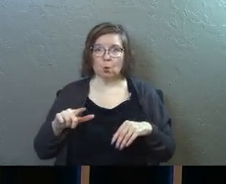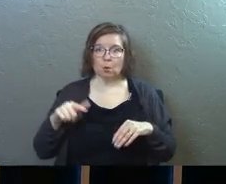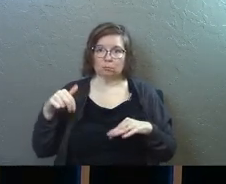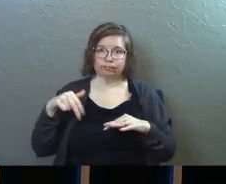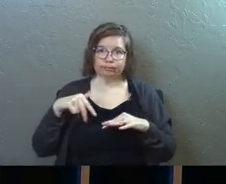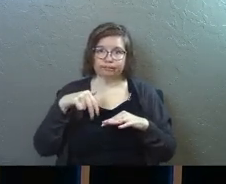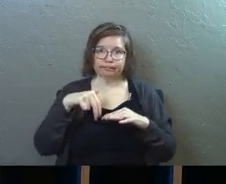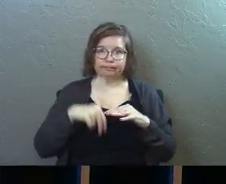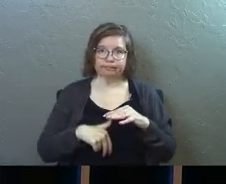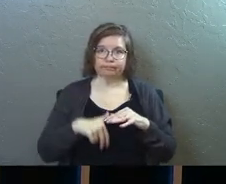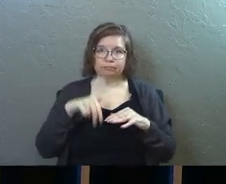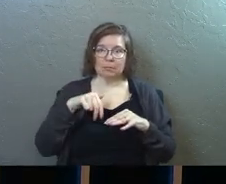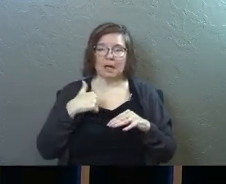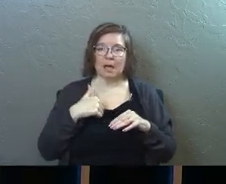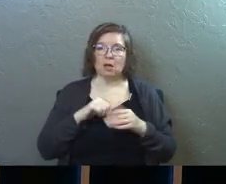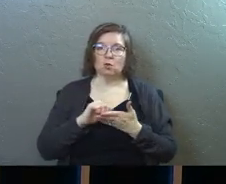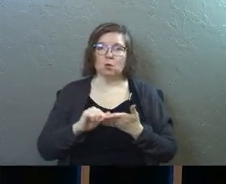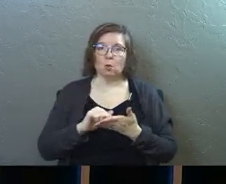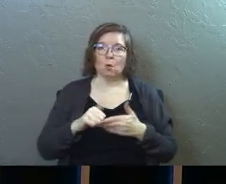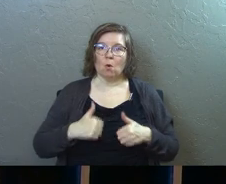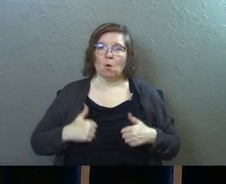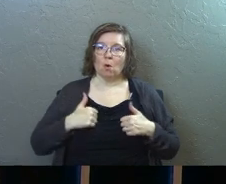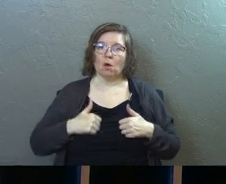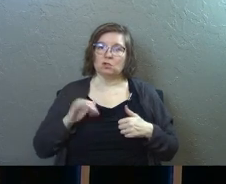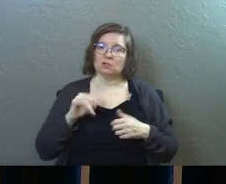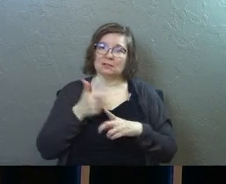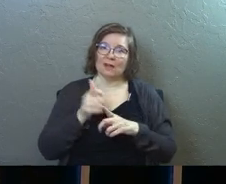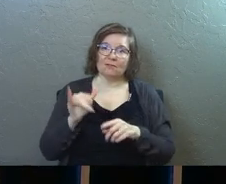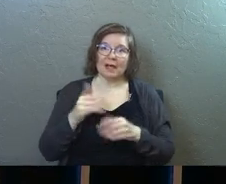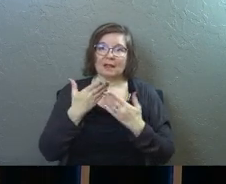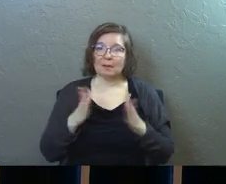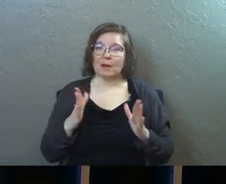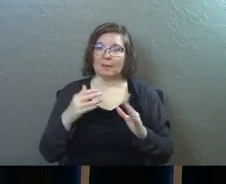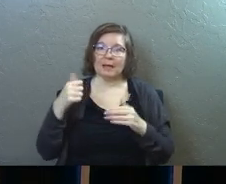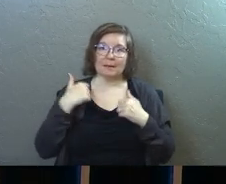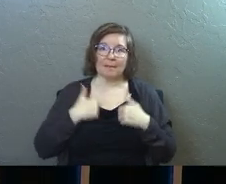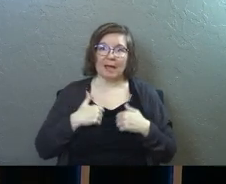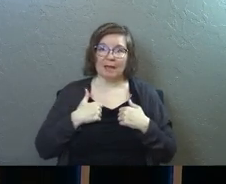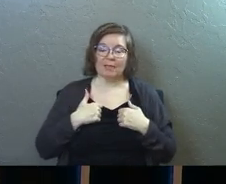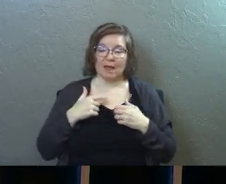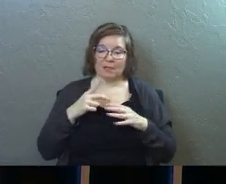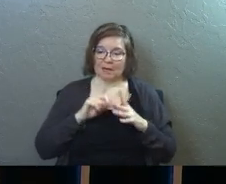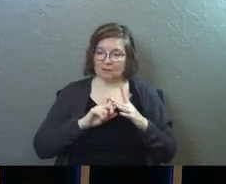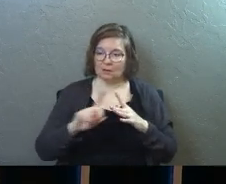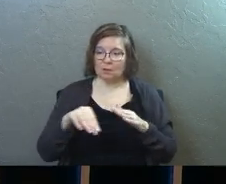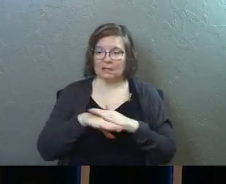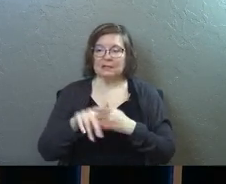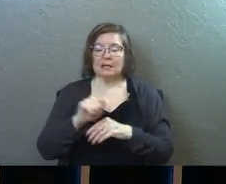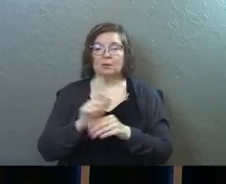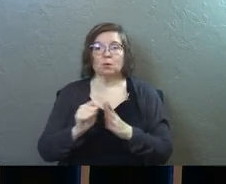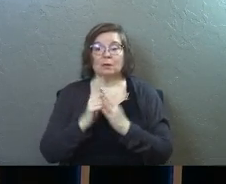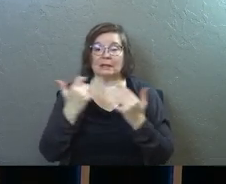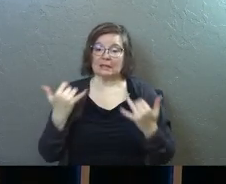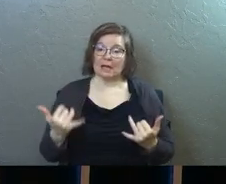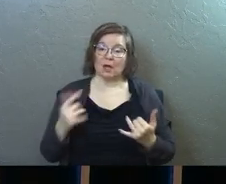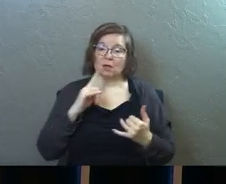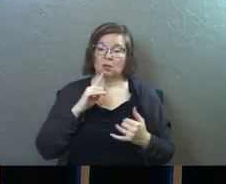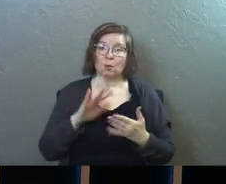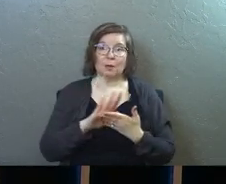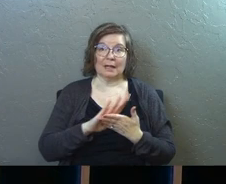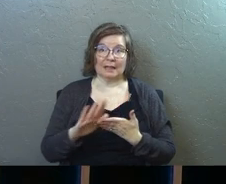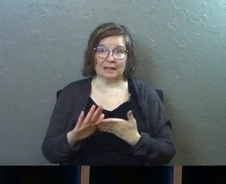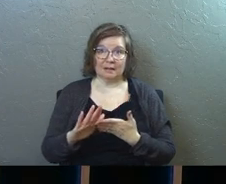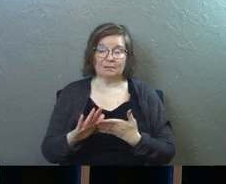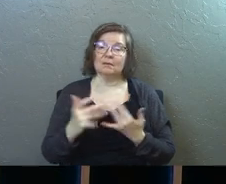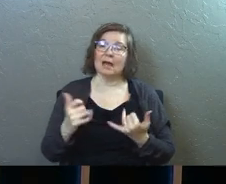wash yourself like a public bath. And then you could go the rest of the way into the temple and you could worship because now you are